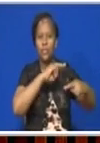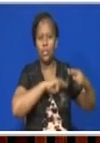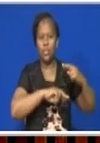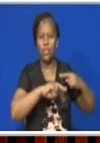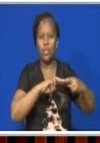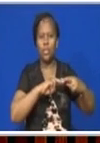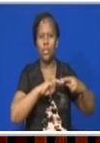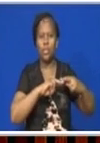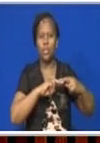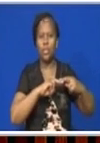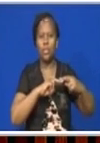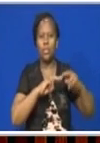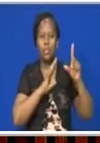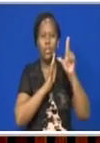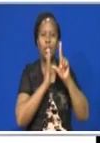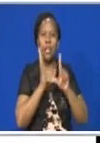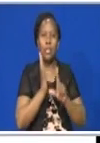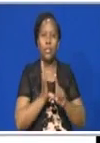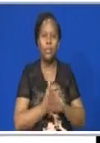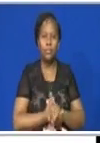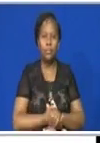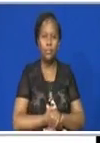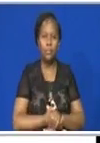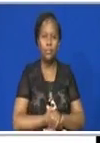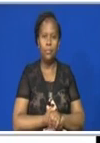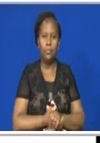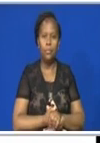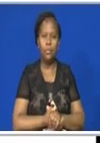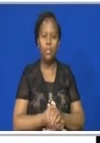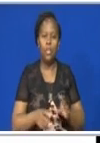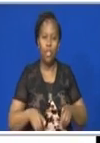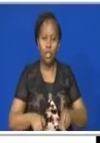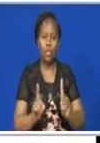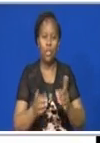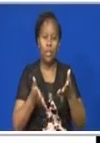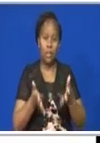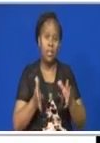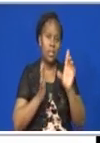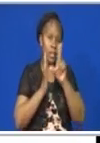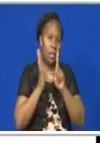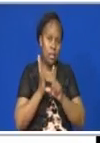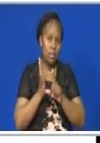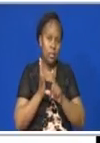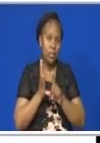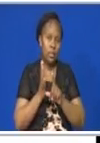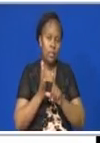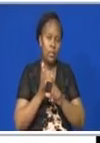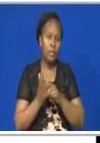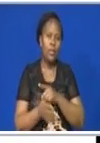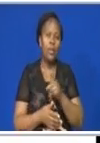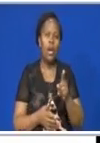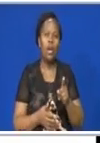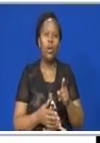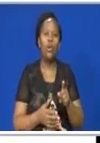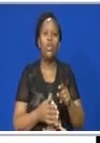AS session. So during this lesson, we are going to